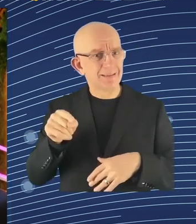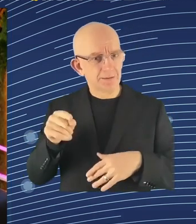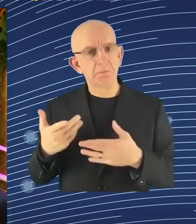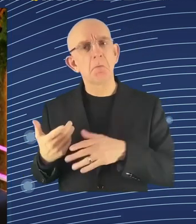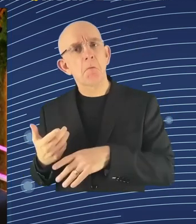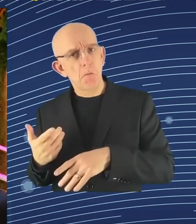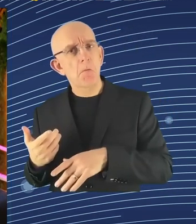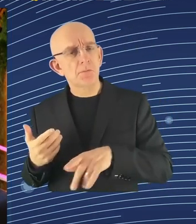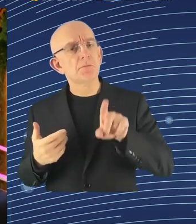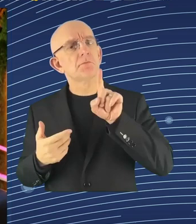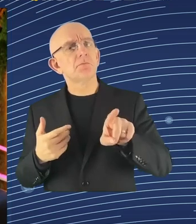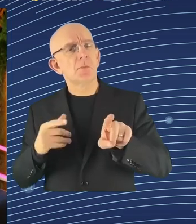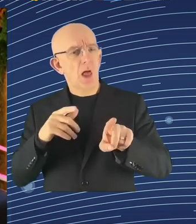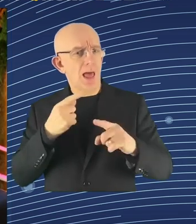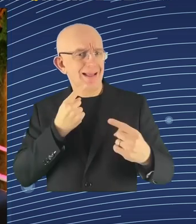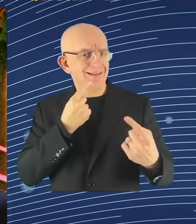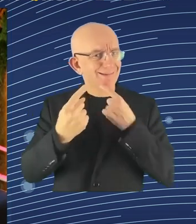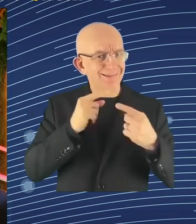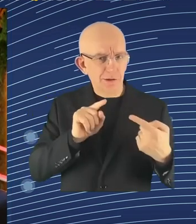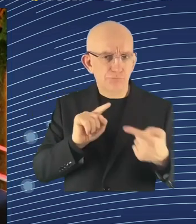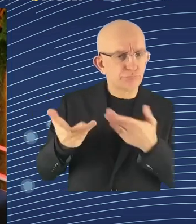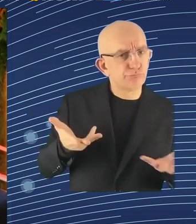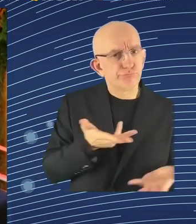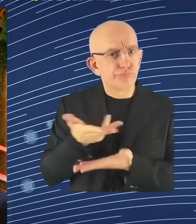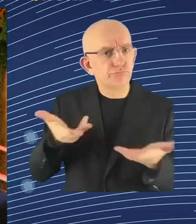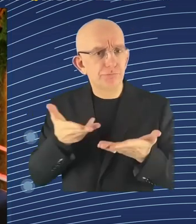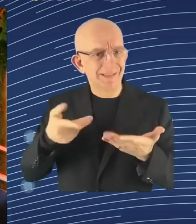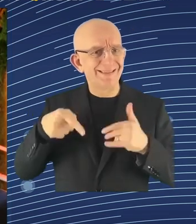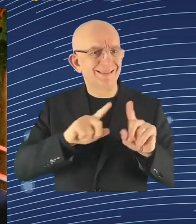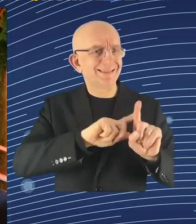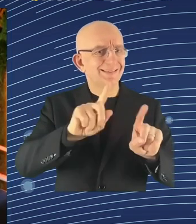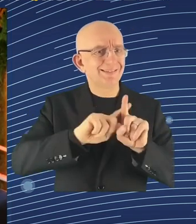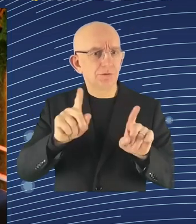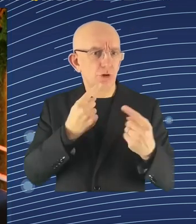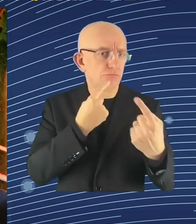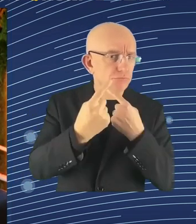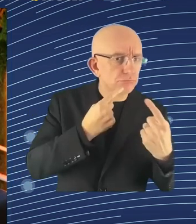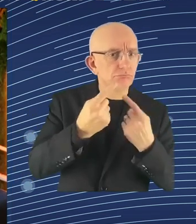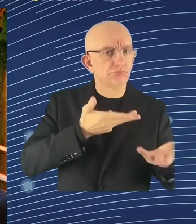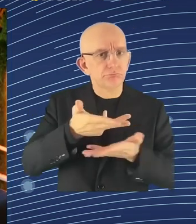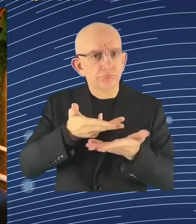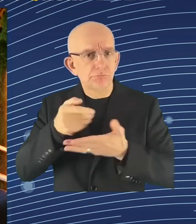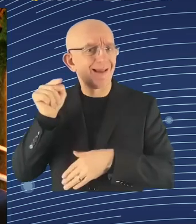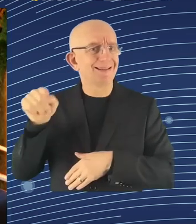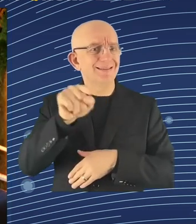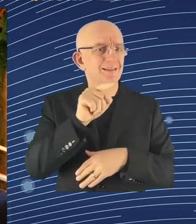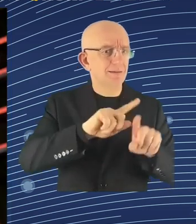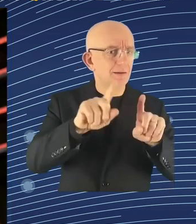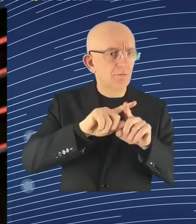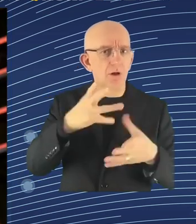emerging framework of AI regulation? maybe two or three issues that are causing some disagreement and where you expect it's going.